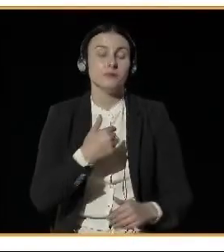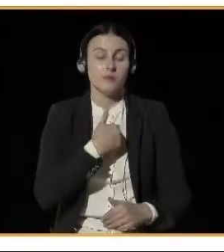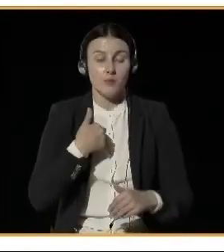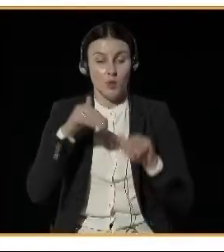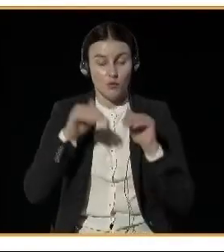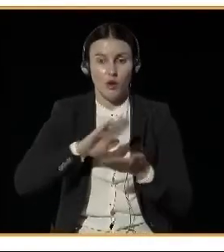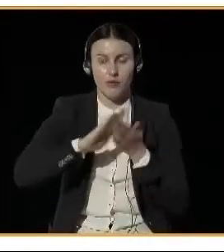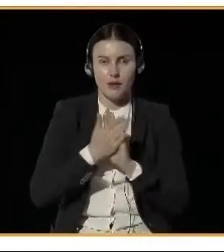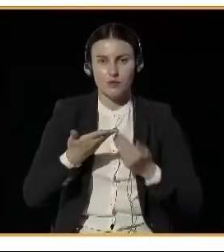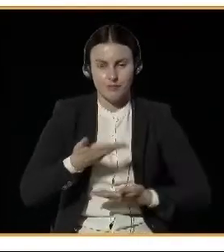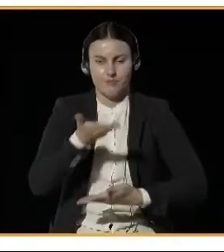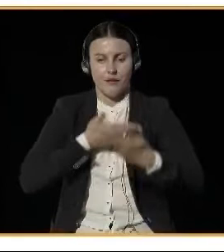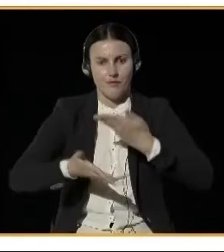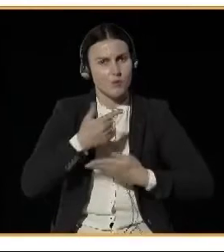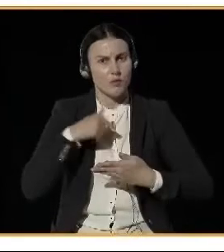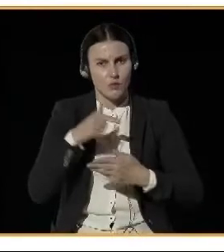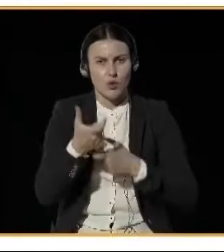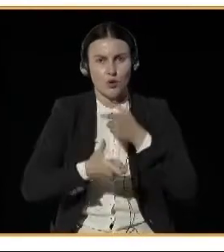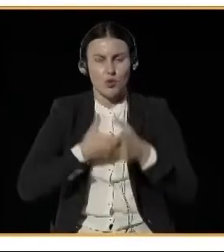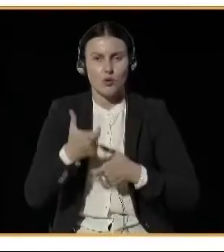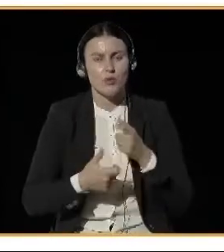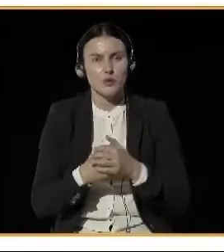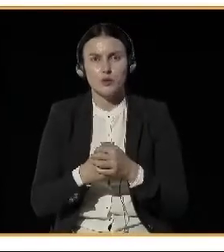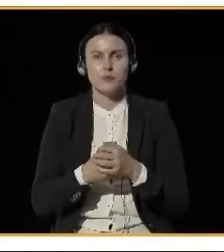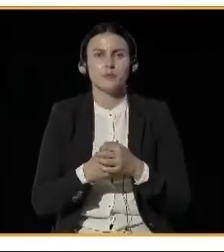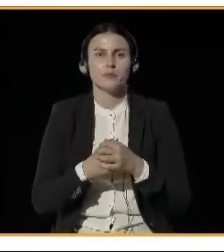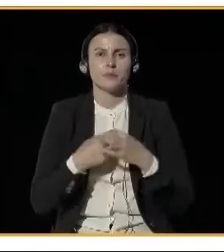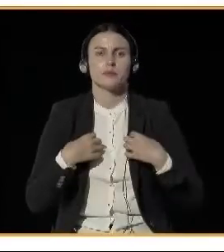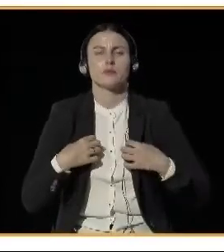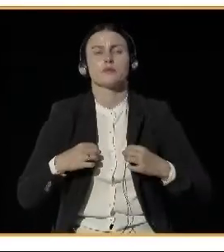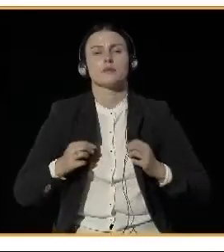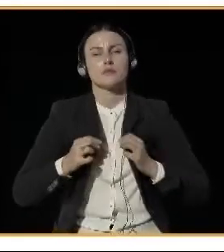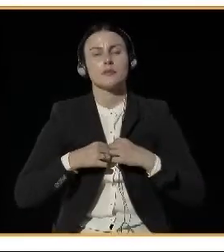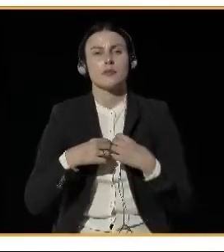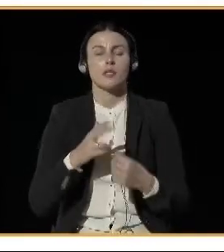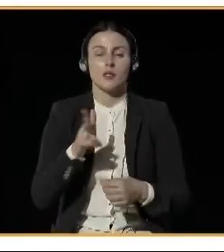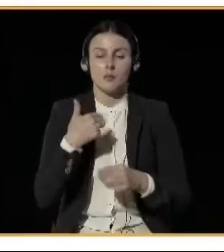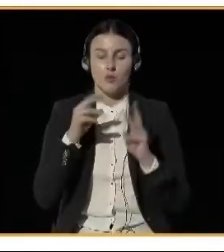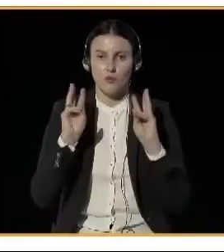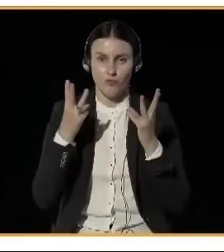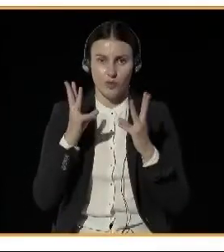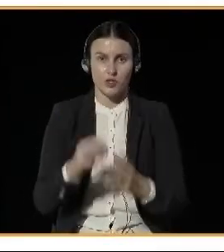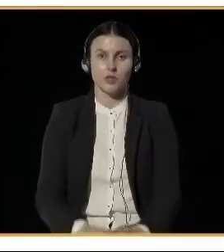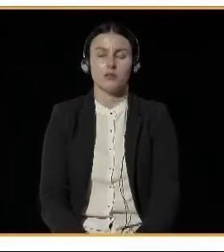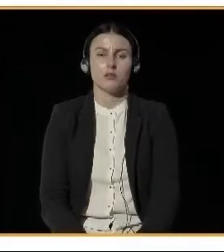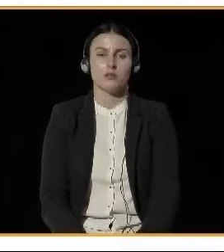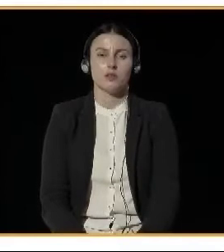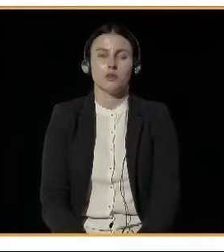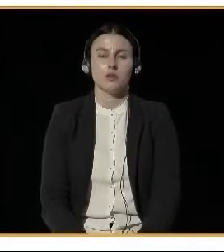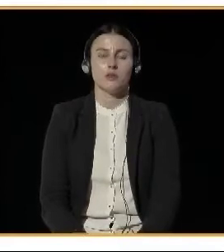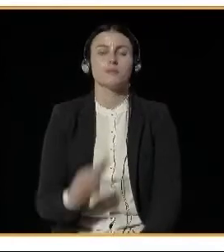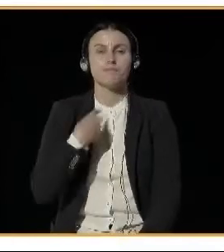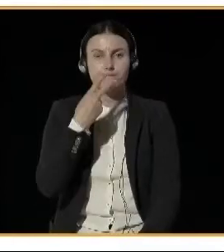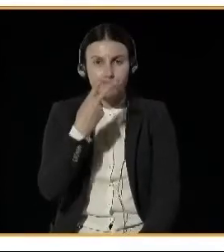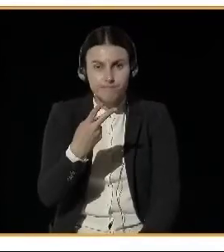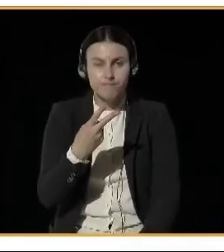each other and So during the workshops, we thought that three things are most